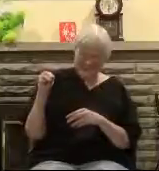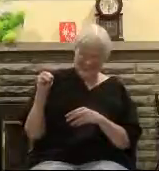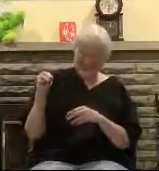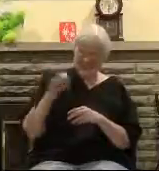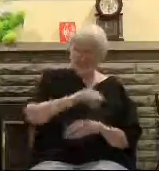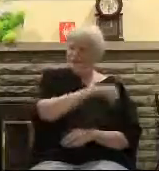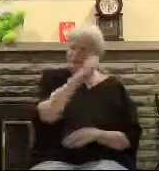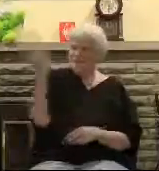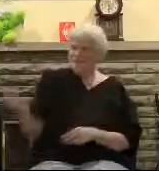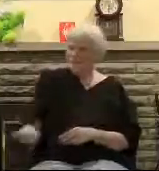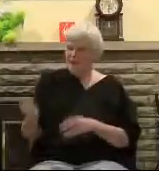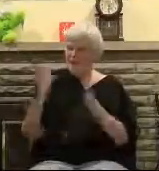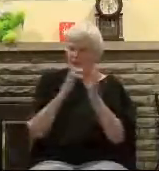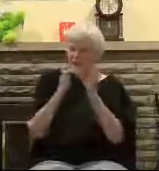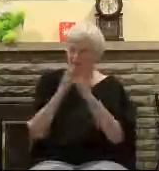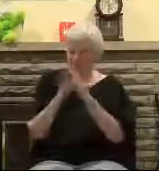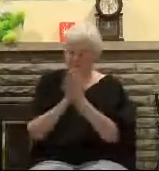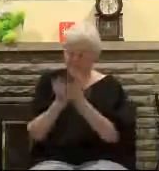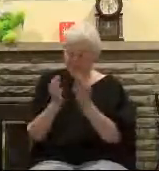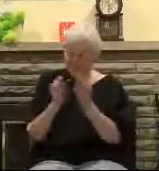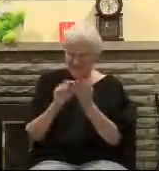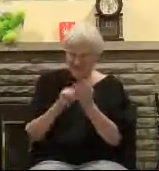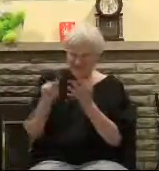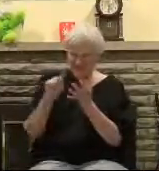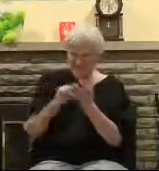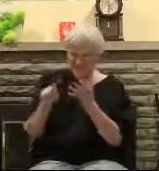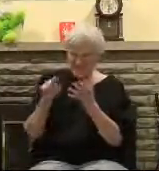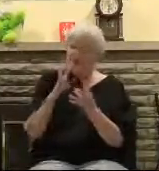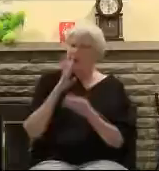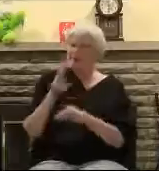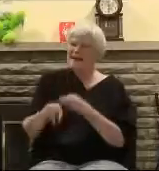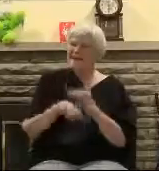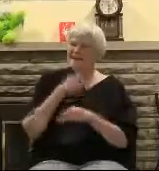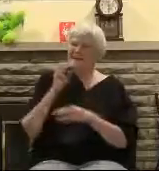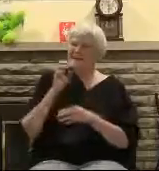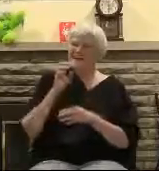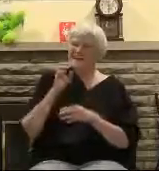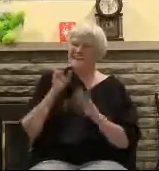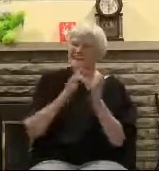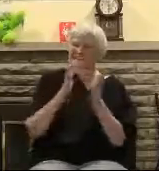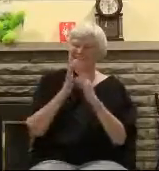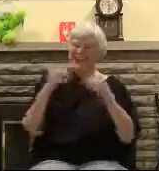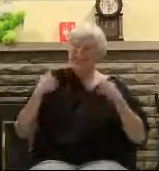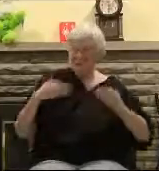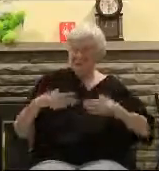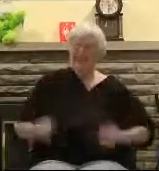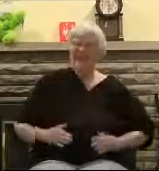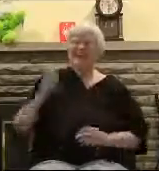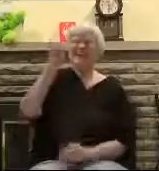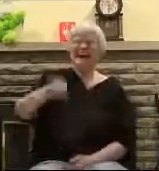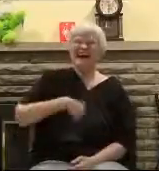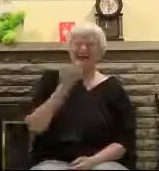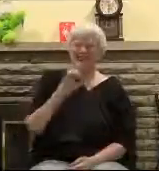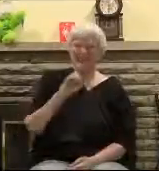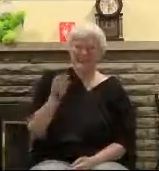clearly point to Jesus being God But I wanted to show you one real importantly and that is John 8